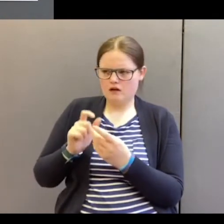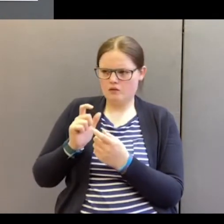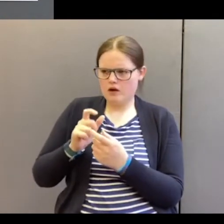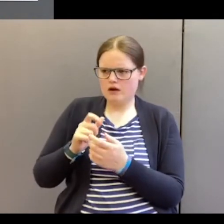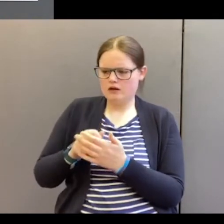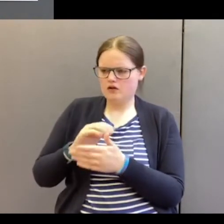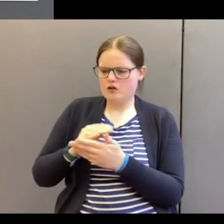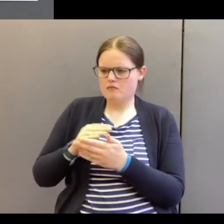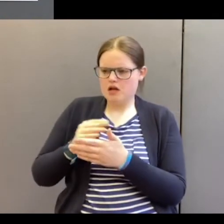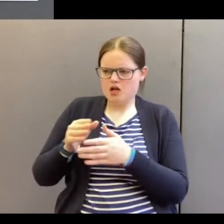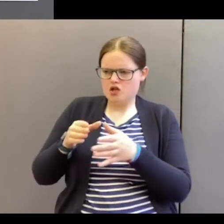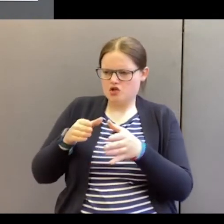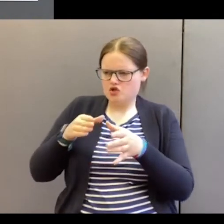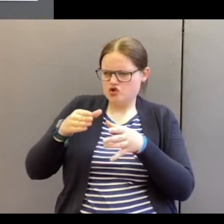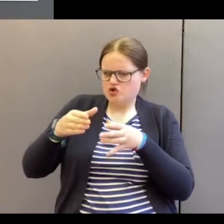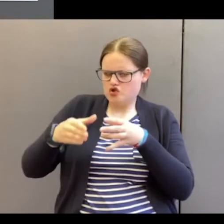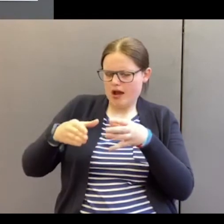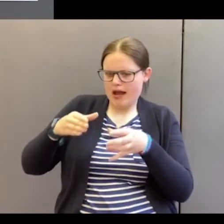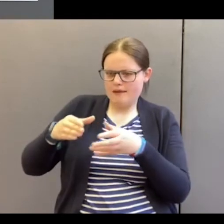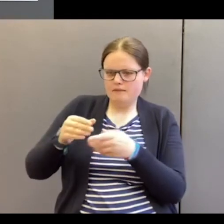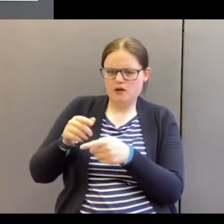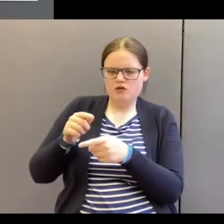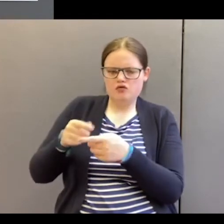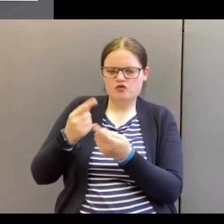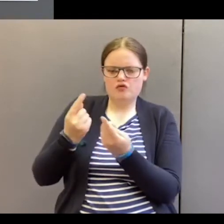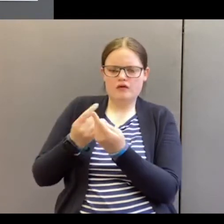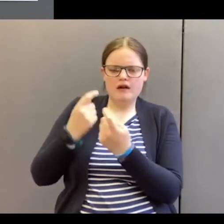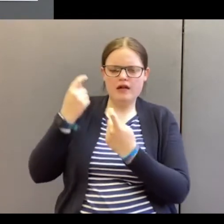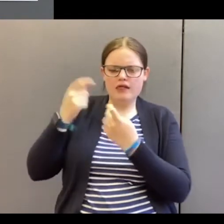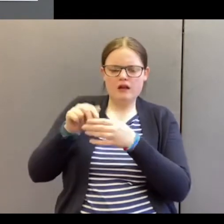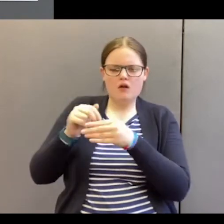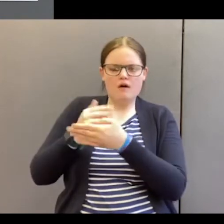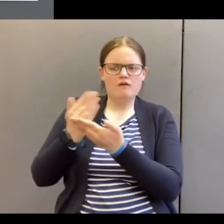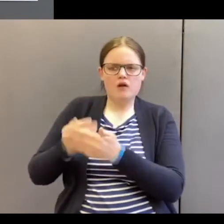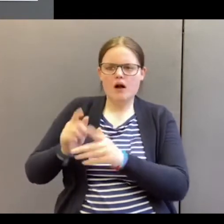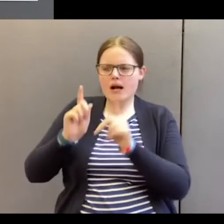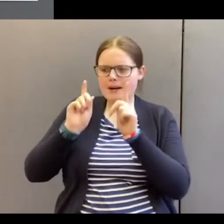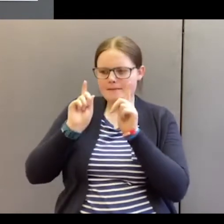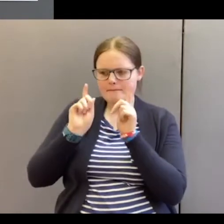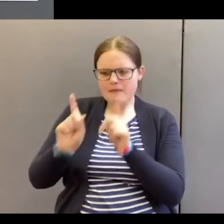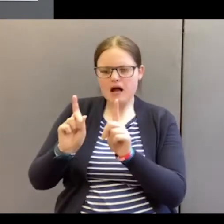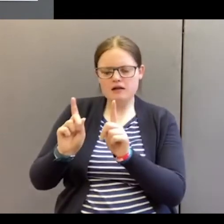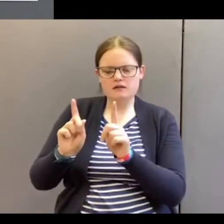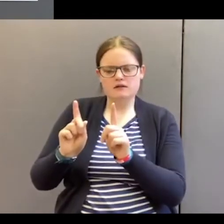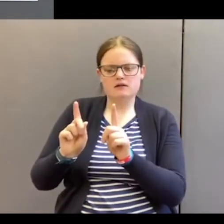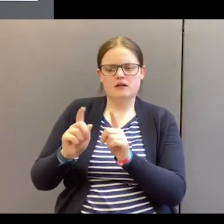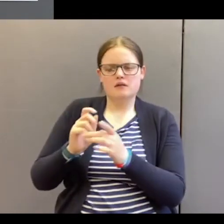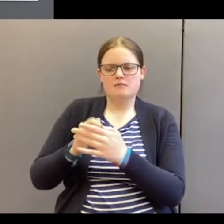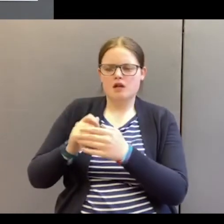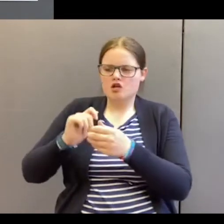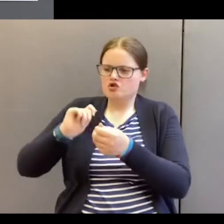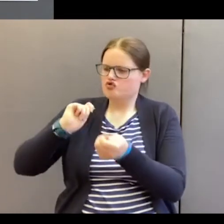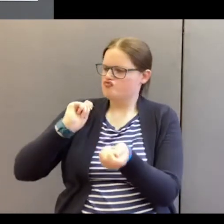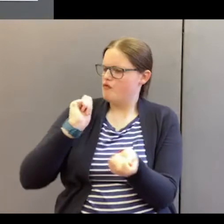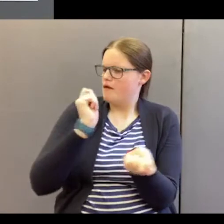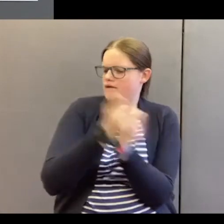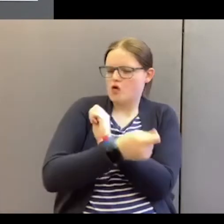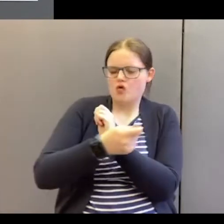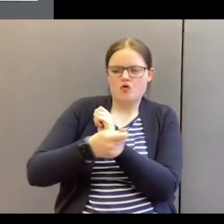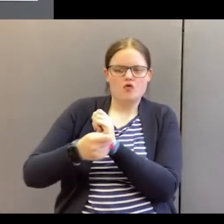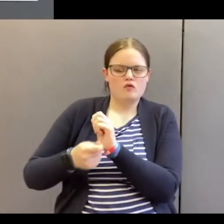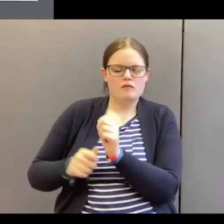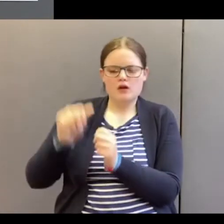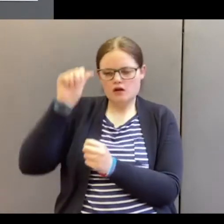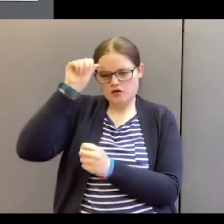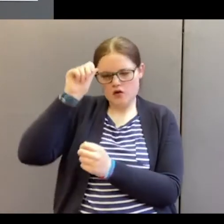shaped according to the thinking of the world but be transformed. You know this